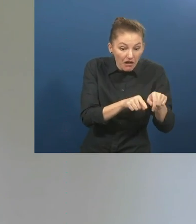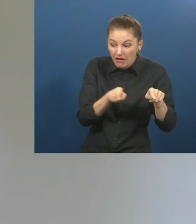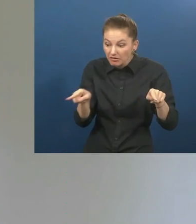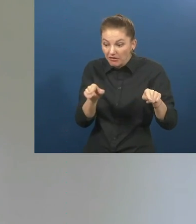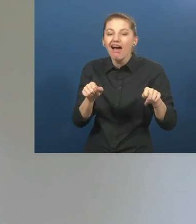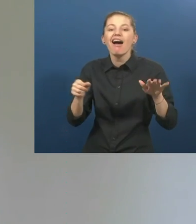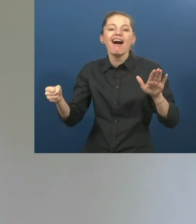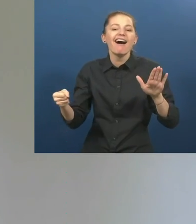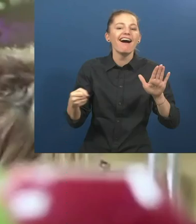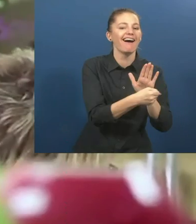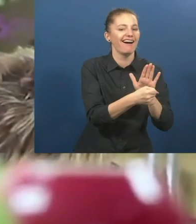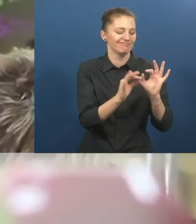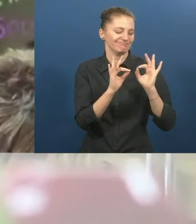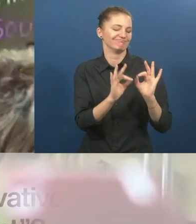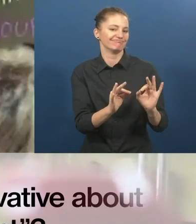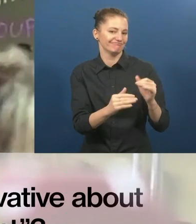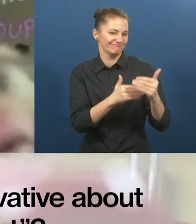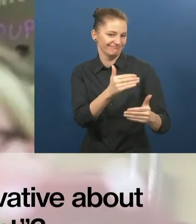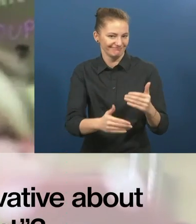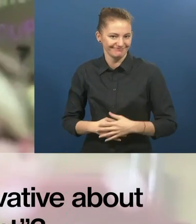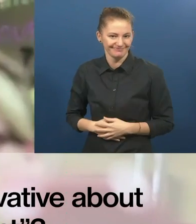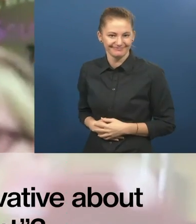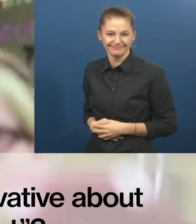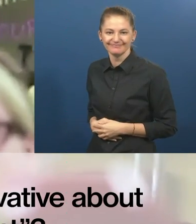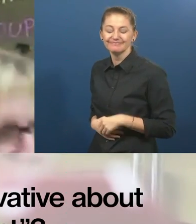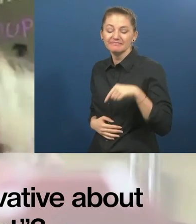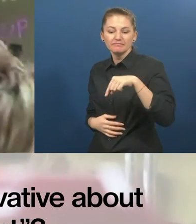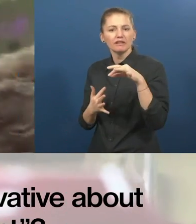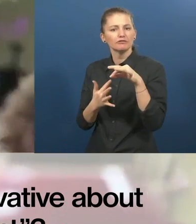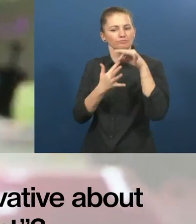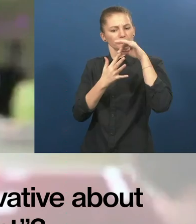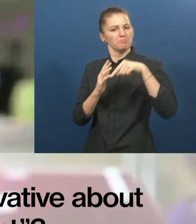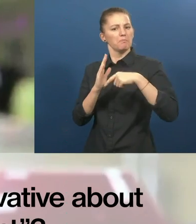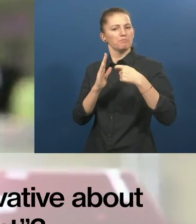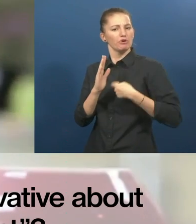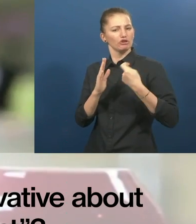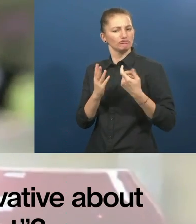of just looking for open positions. What is unique and innovative about customized employment?